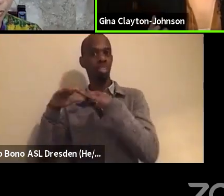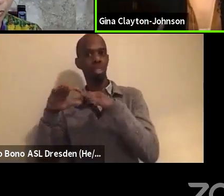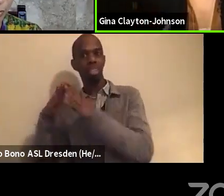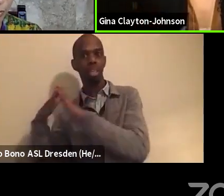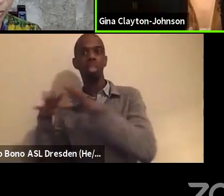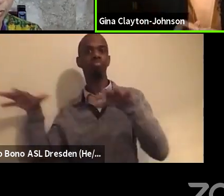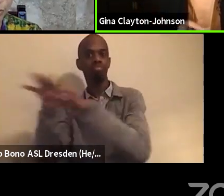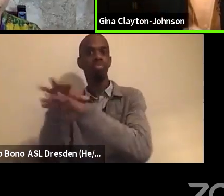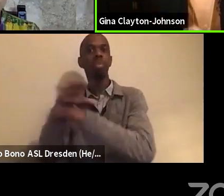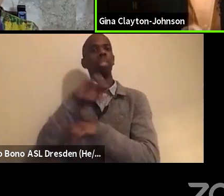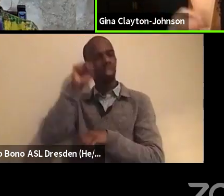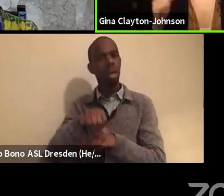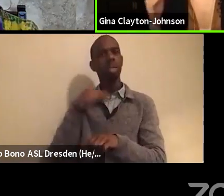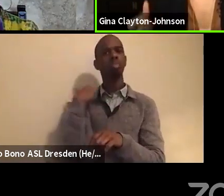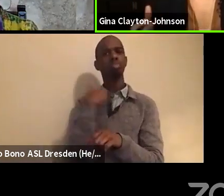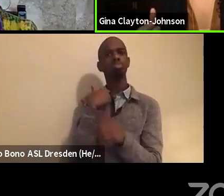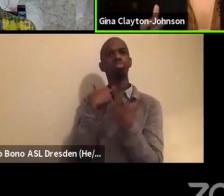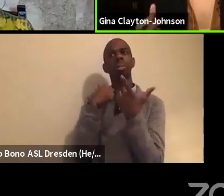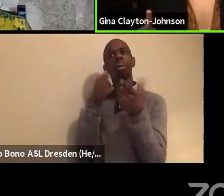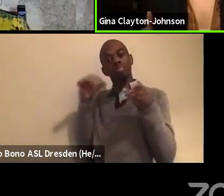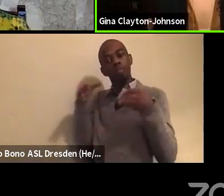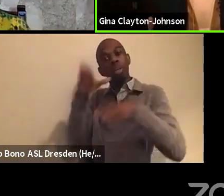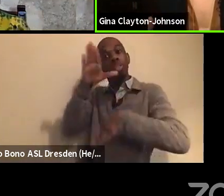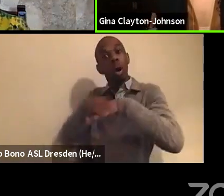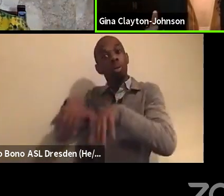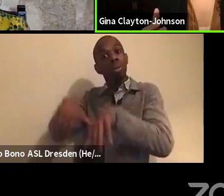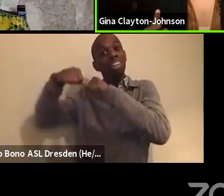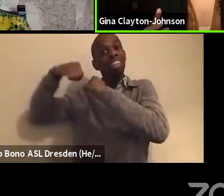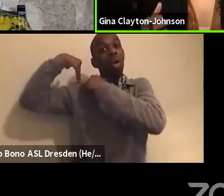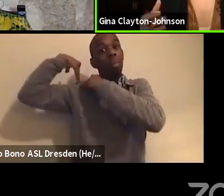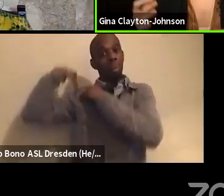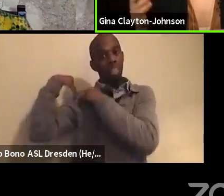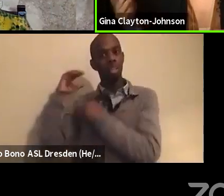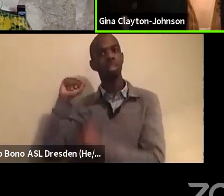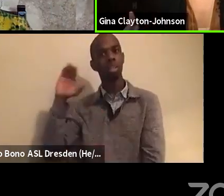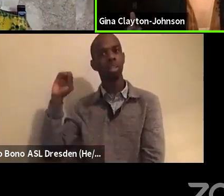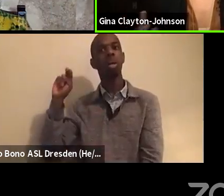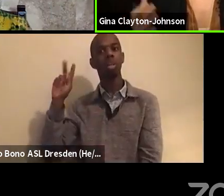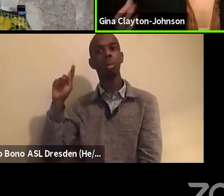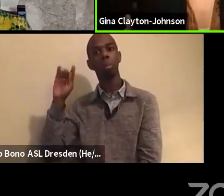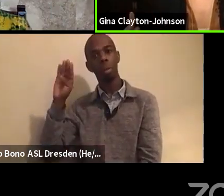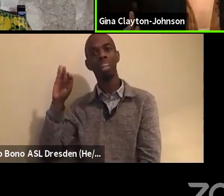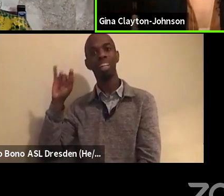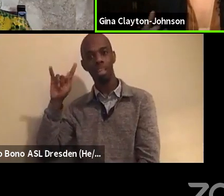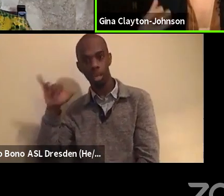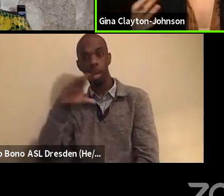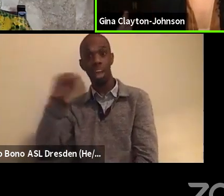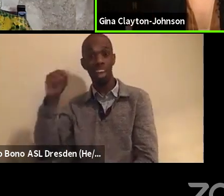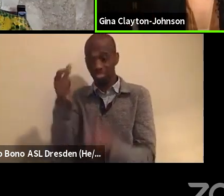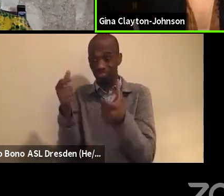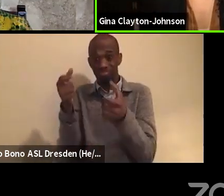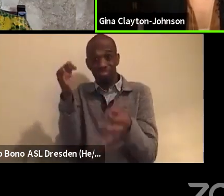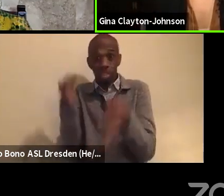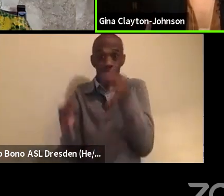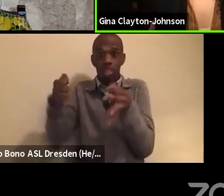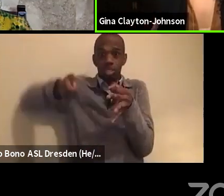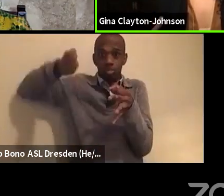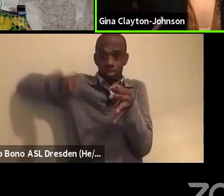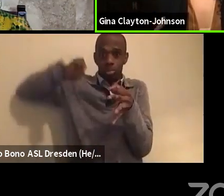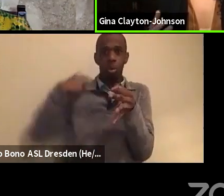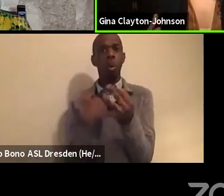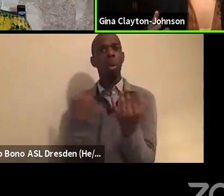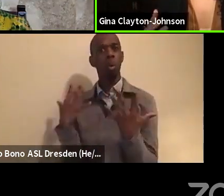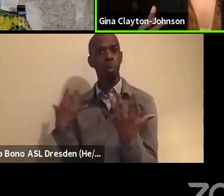course, we want accountability, and we want justice on the other side of the taking of one of our loved ones, of one of our family members,